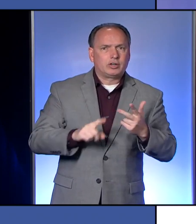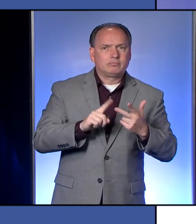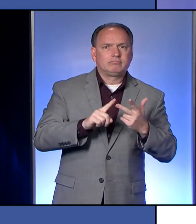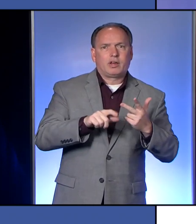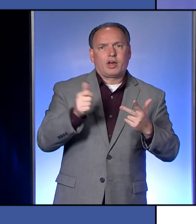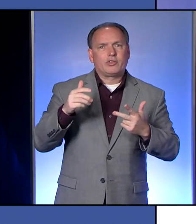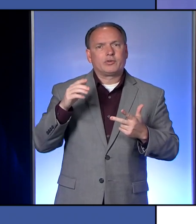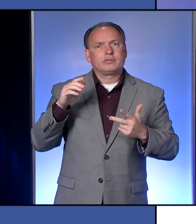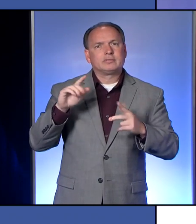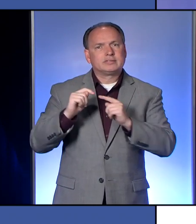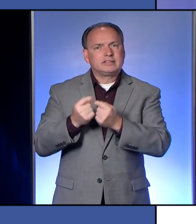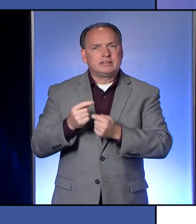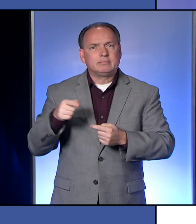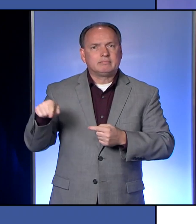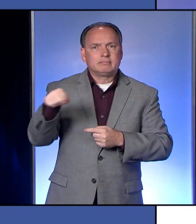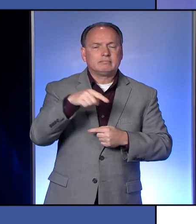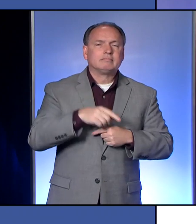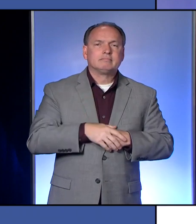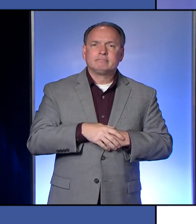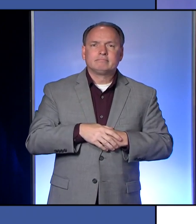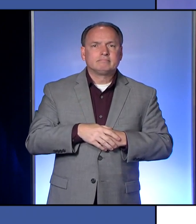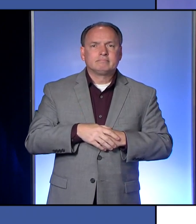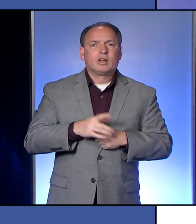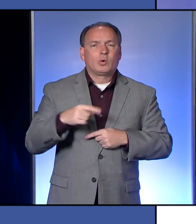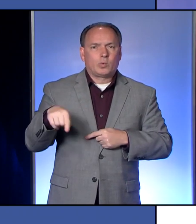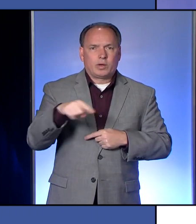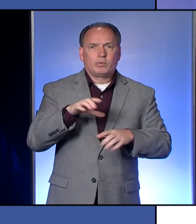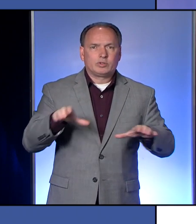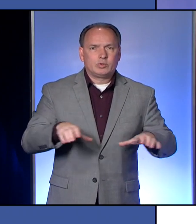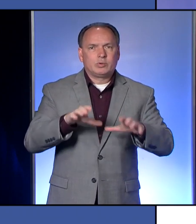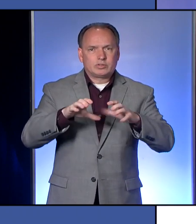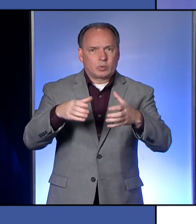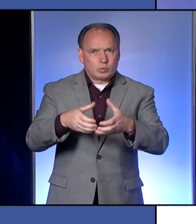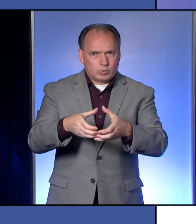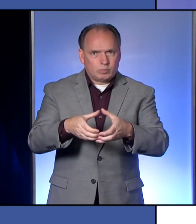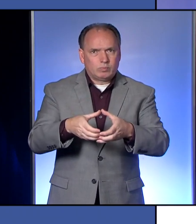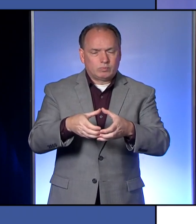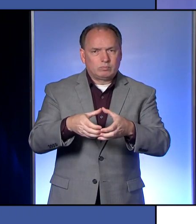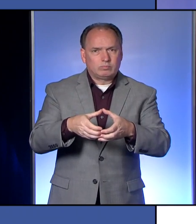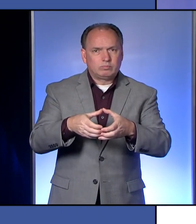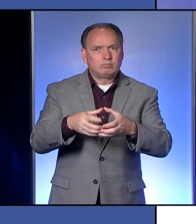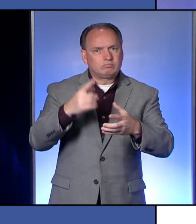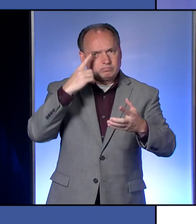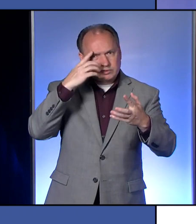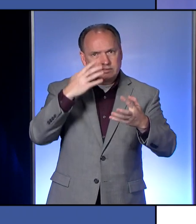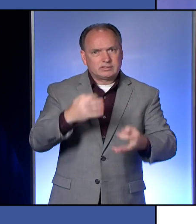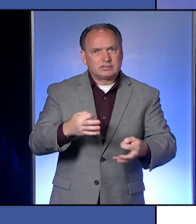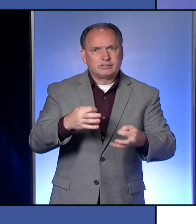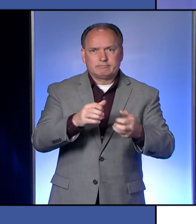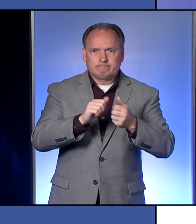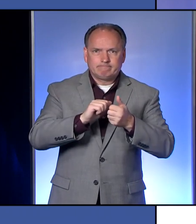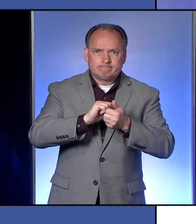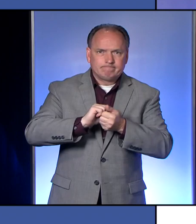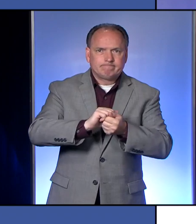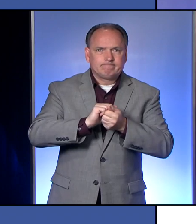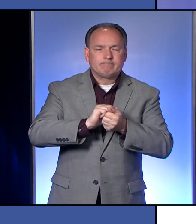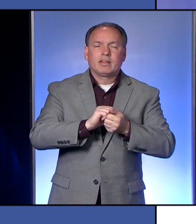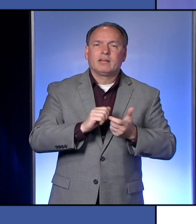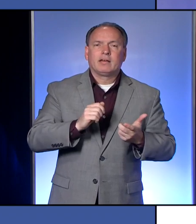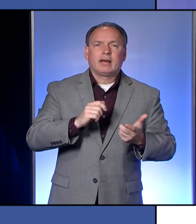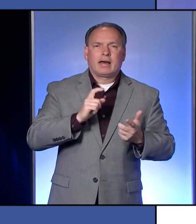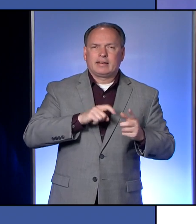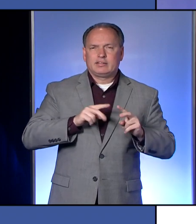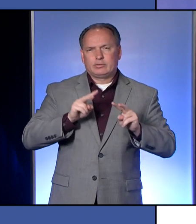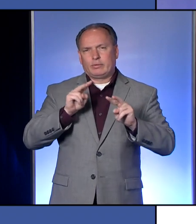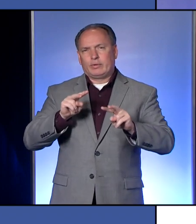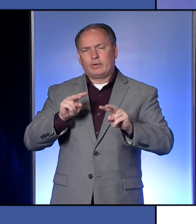epidemiology team there. And we would do this as a joint decision, because I need to really look to